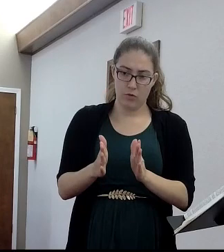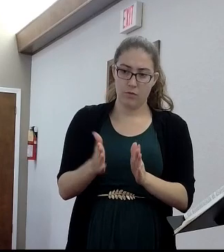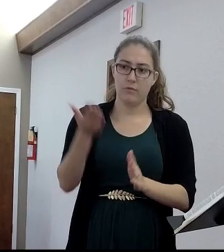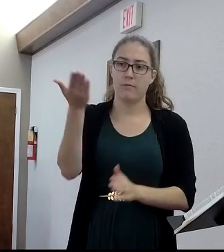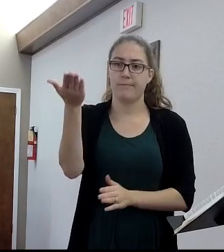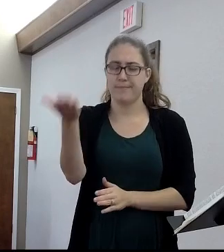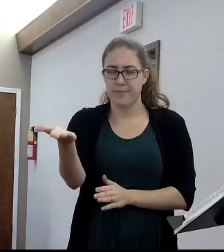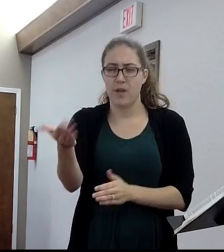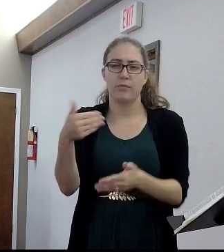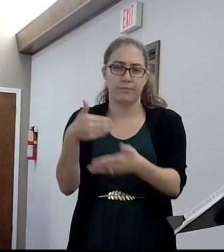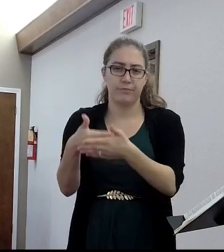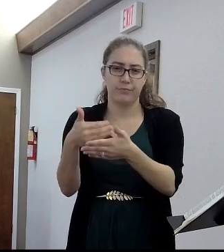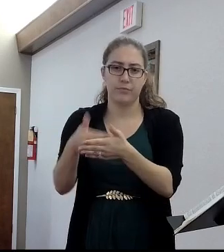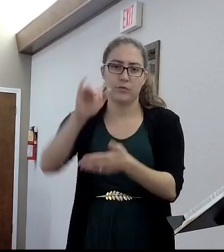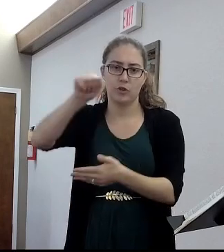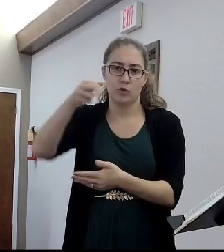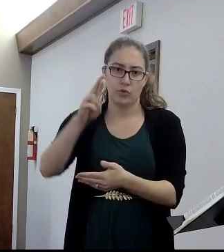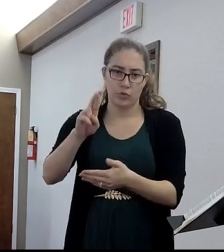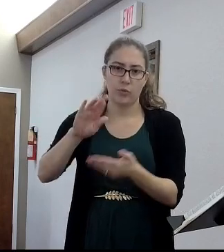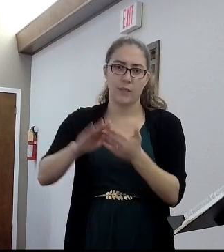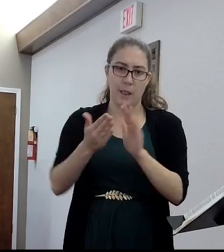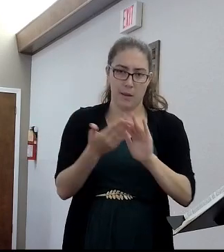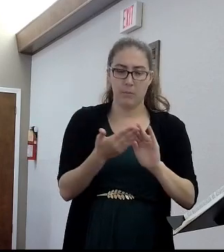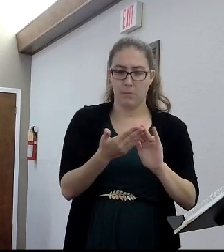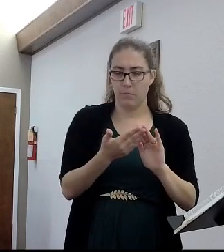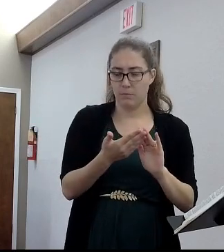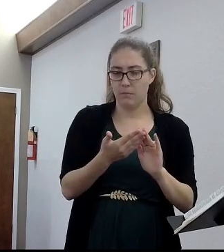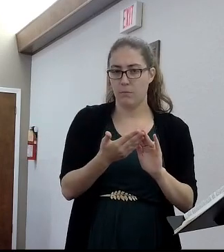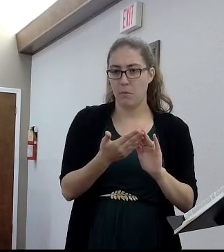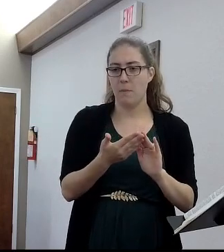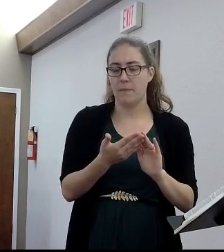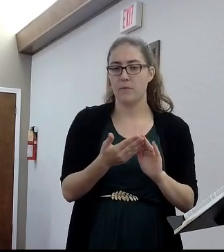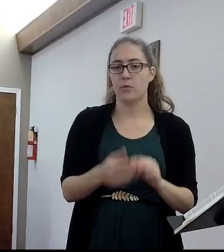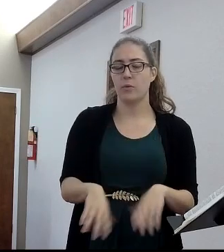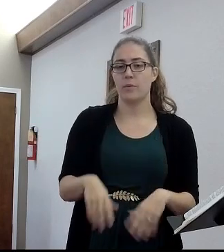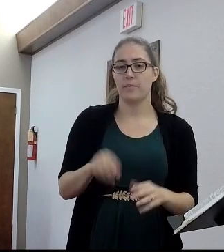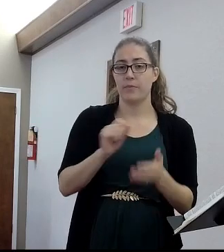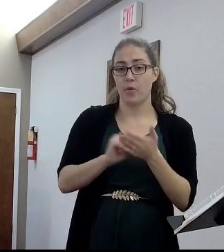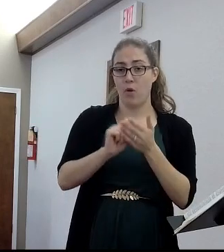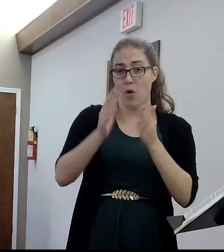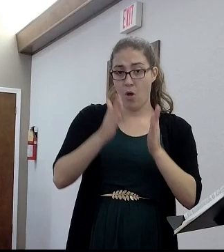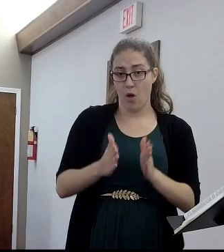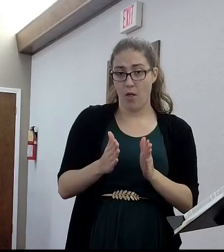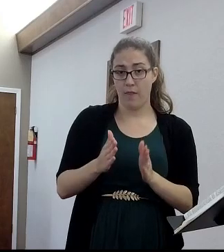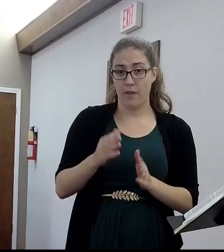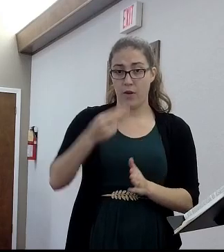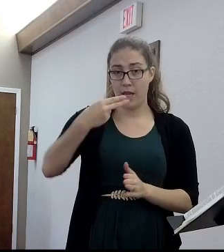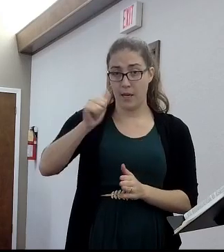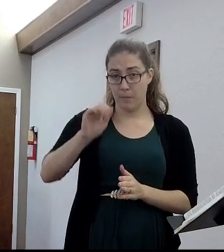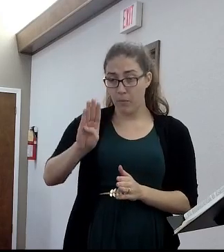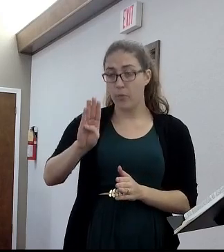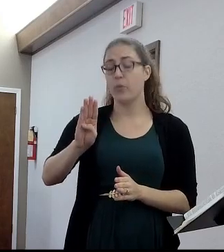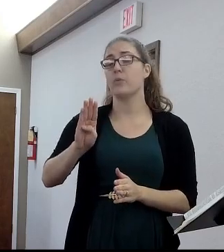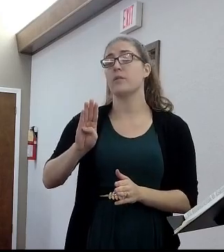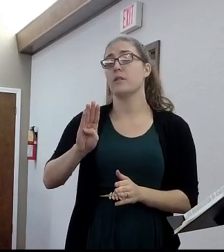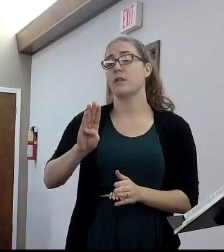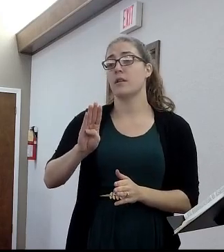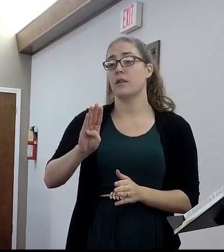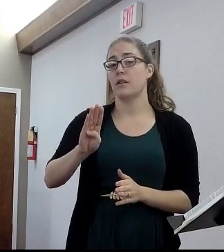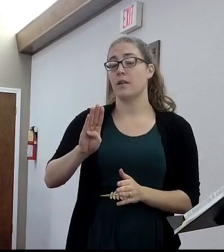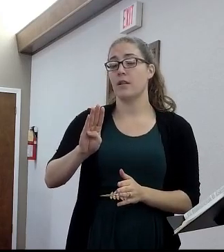at least in that region of the world. And so, the writer of Hebrews is writing to explain to them all of the, how do they, how do you,